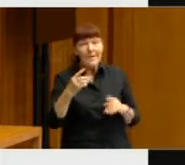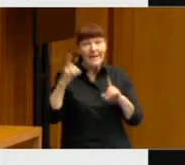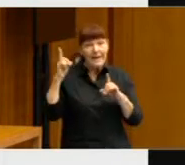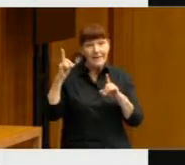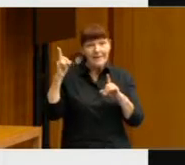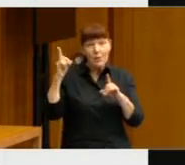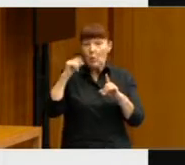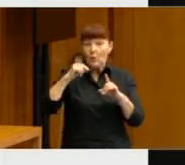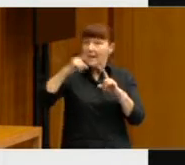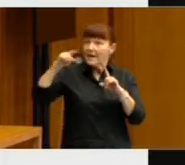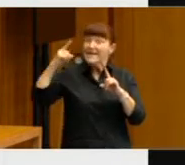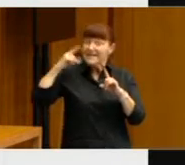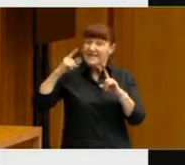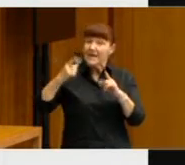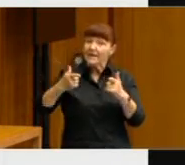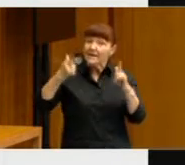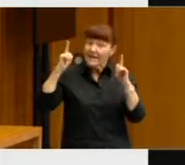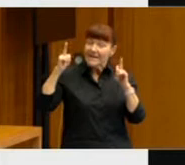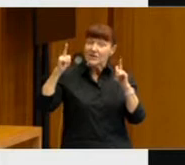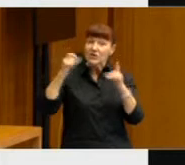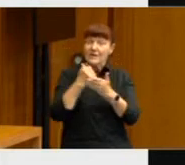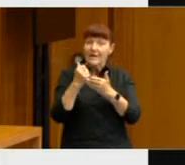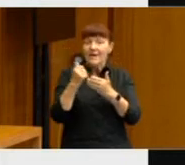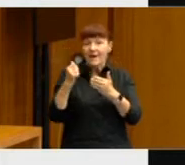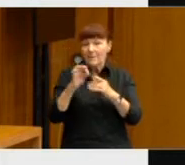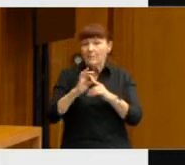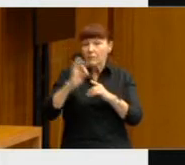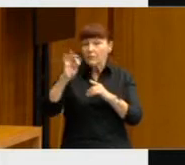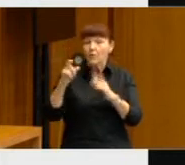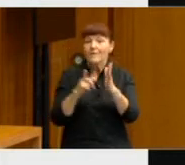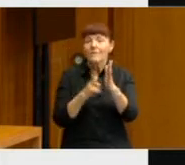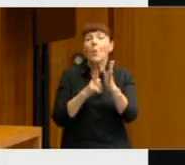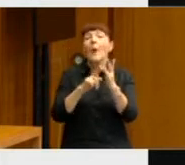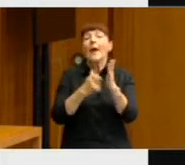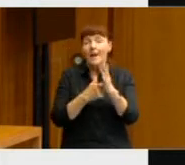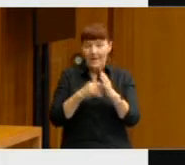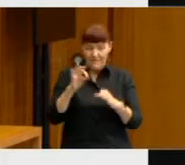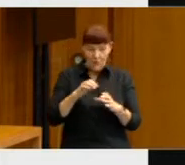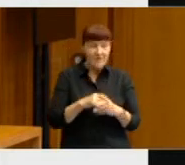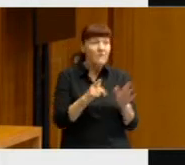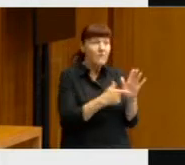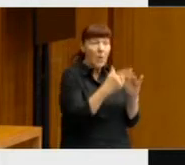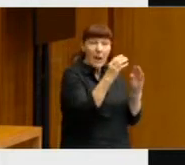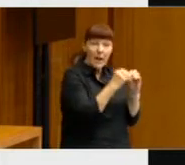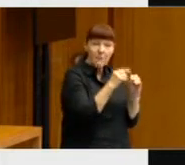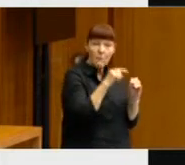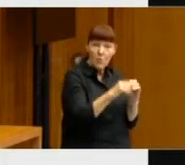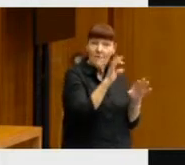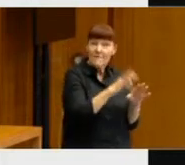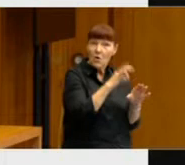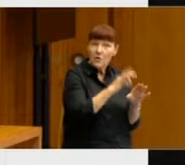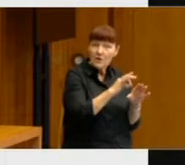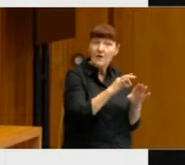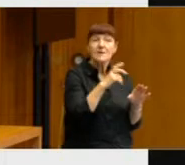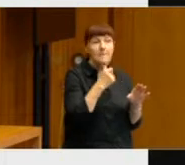leadership figured quite significantly for Labour voters. For Liberal voters, certainly they were